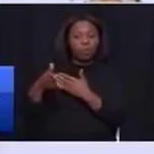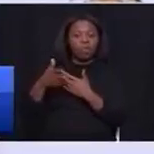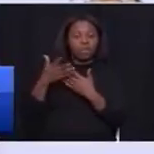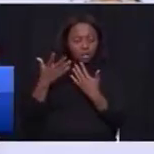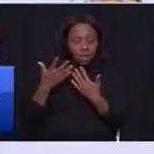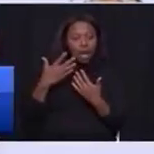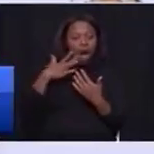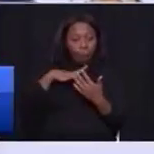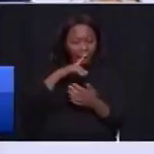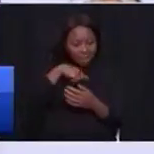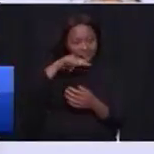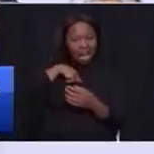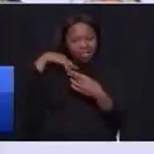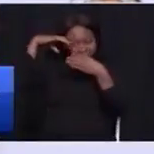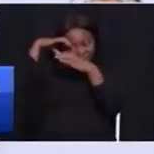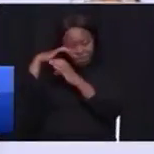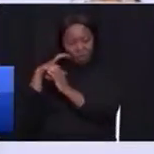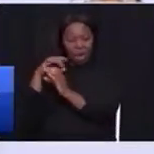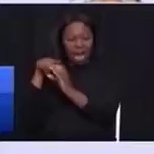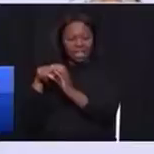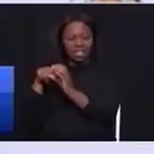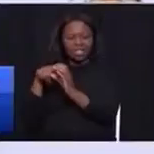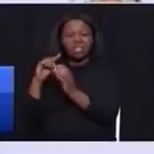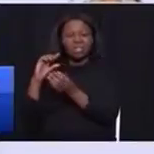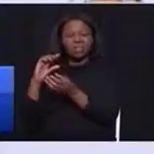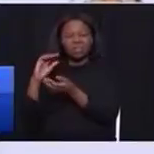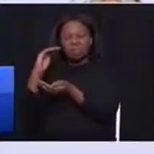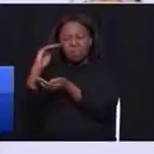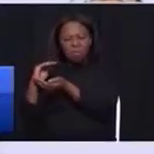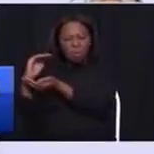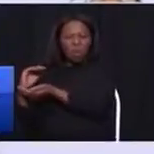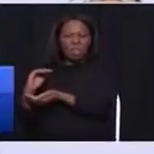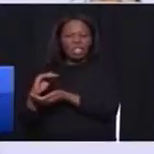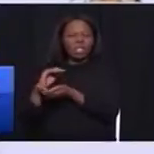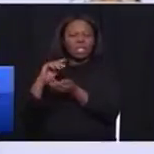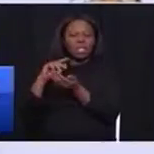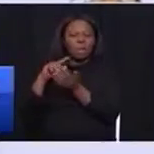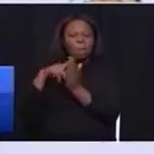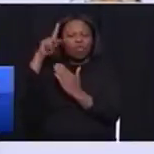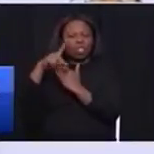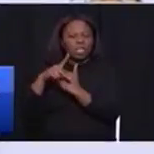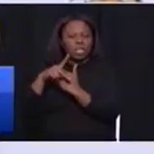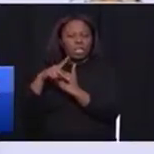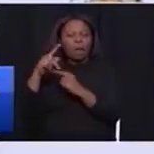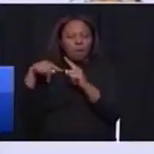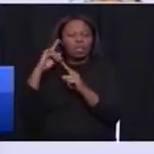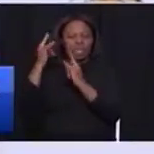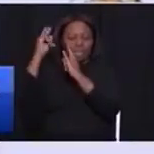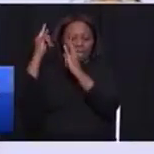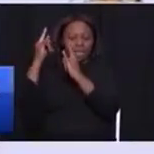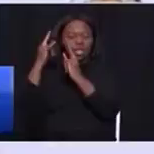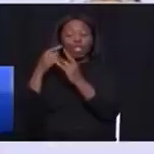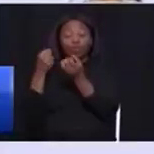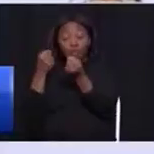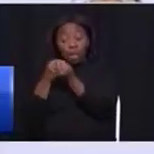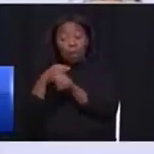to also focus on those mega-projects that are about new economic nodes and post-apartheid cities. In support of